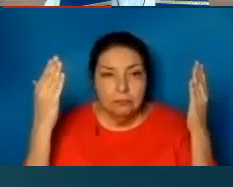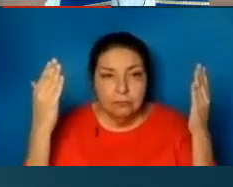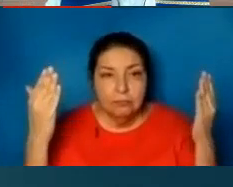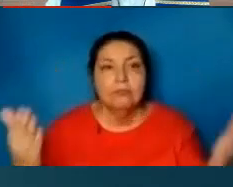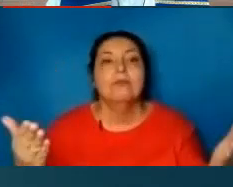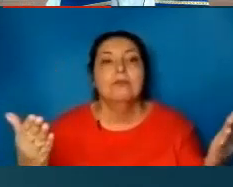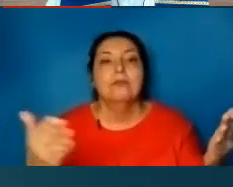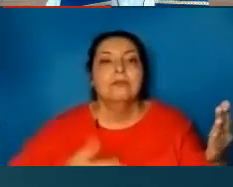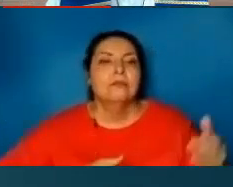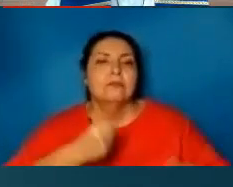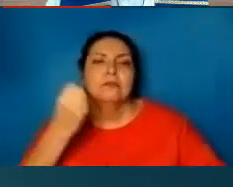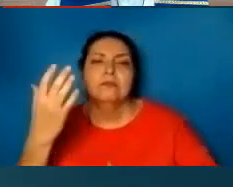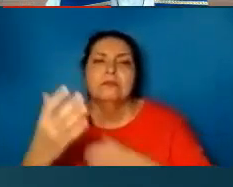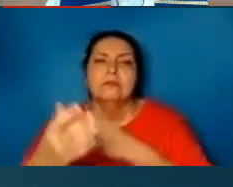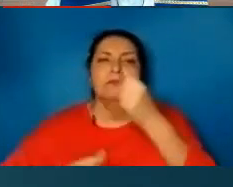Amo Amo Amo